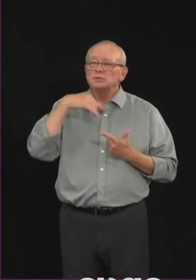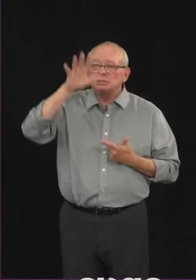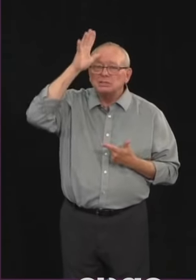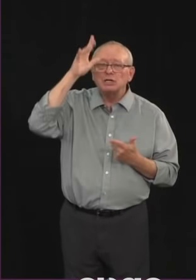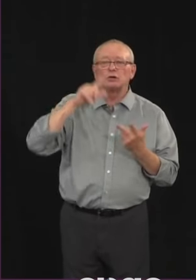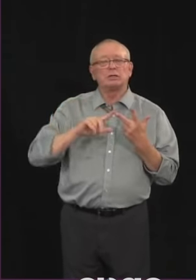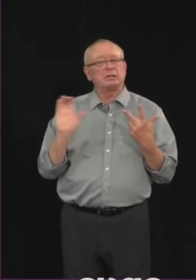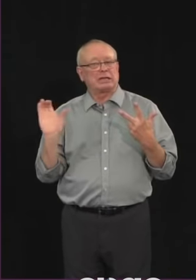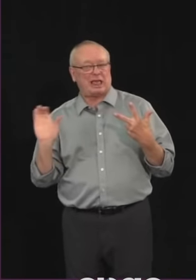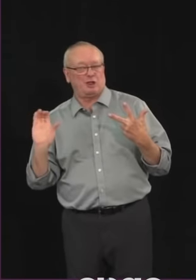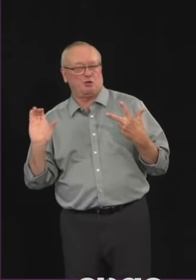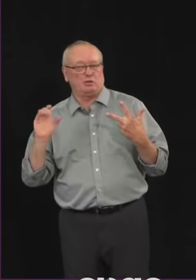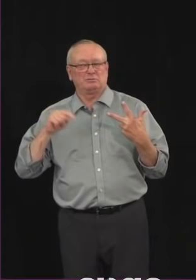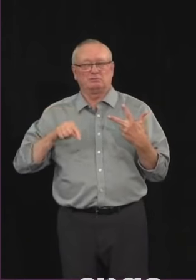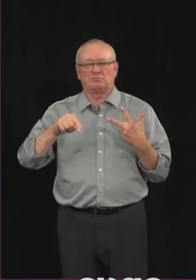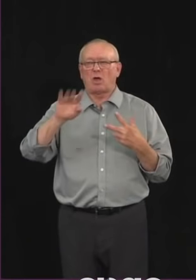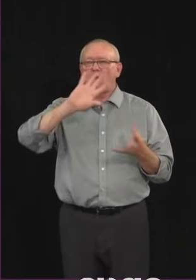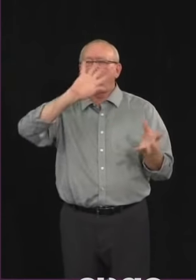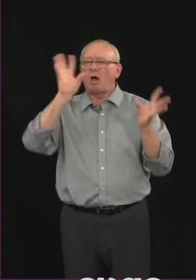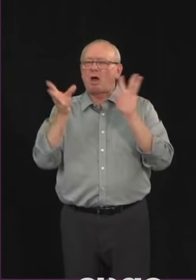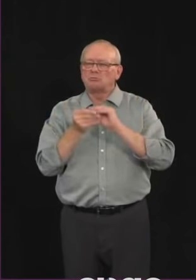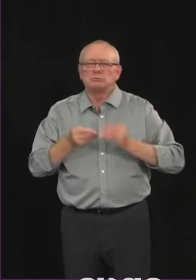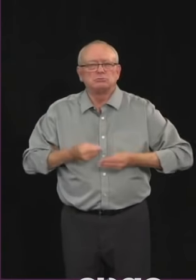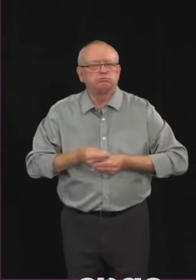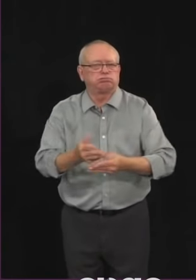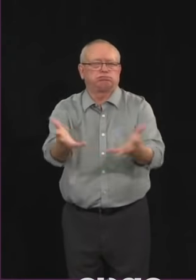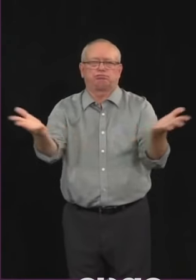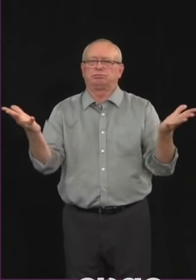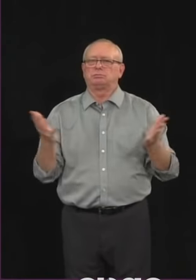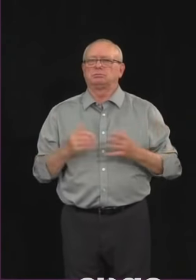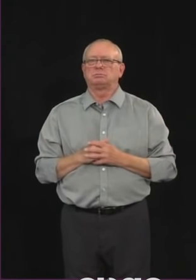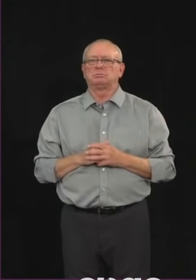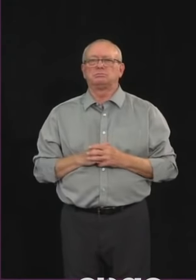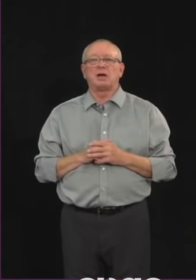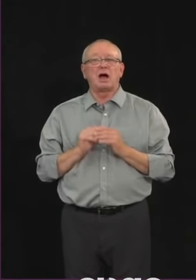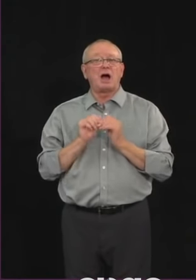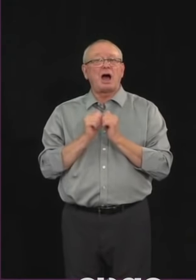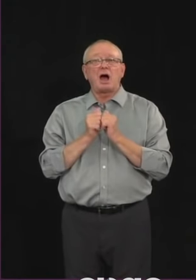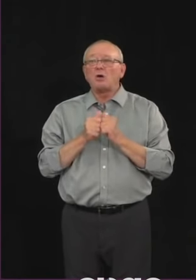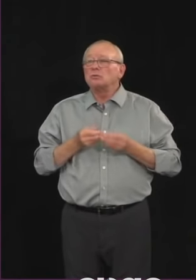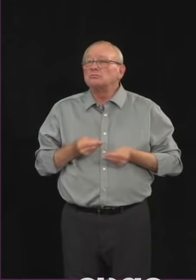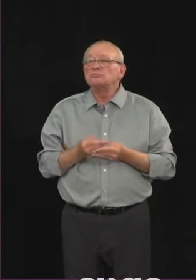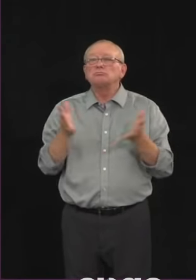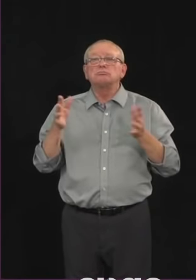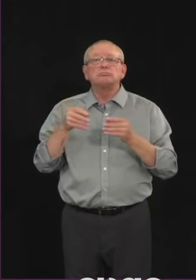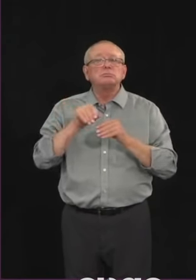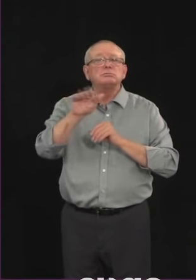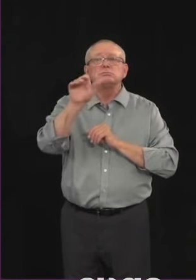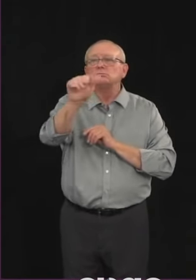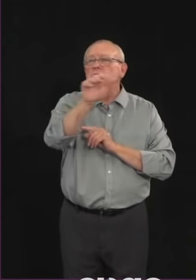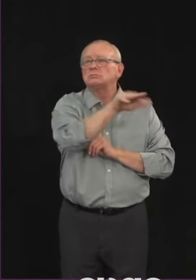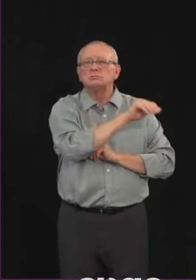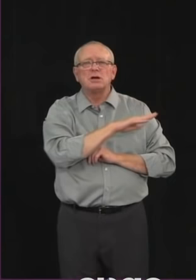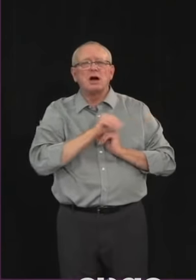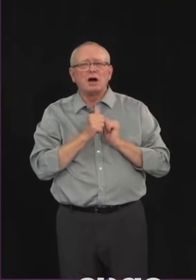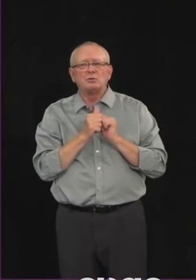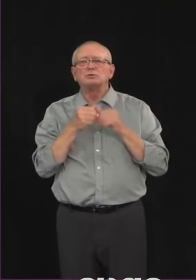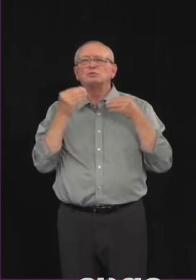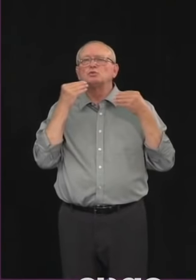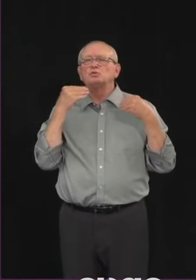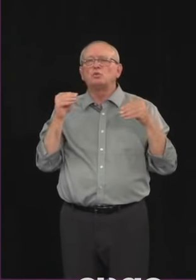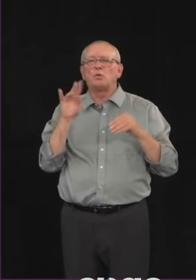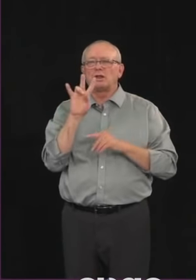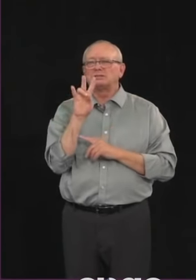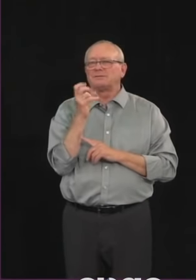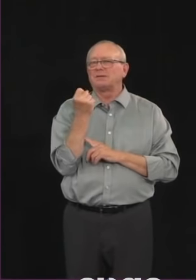To support this distribution, 7-Eleven Canada has volunteered to ship masks from government warehouses directly to each